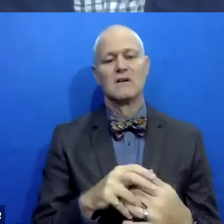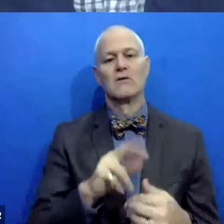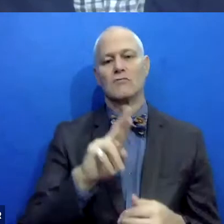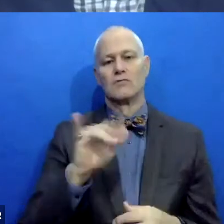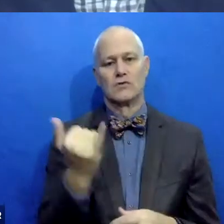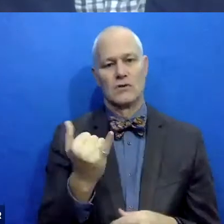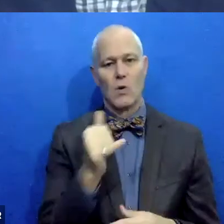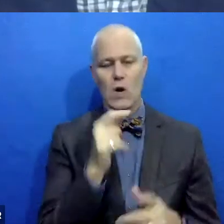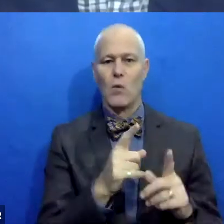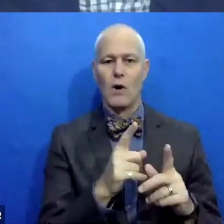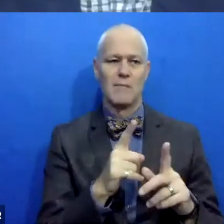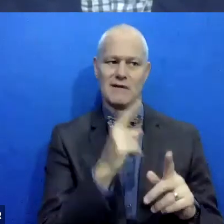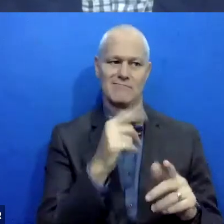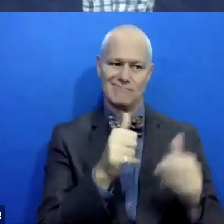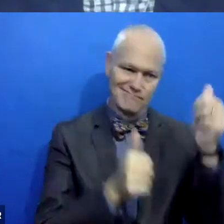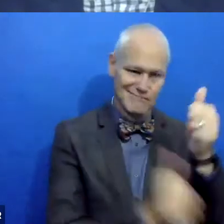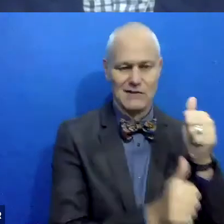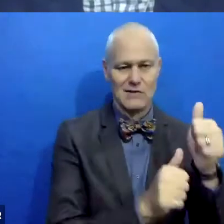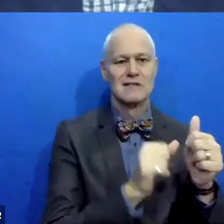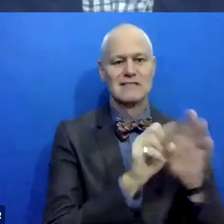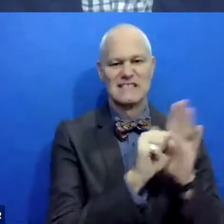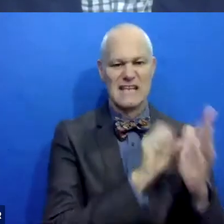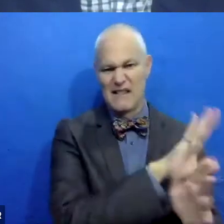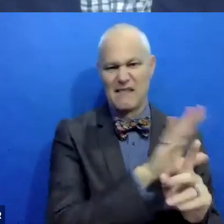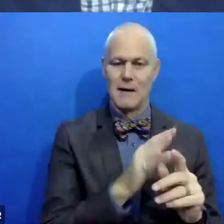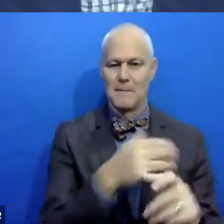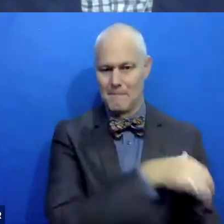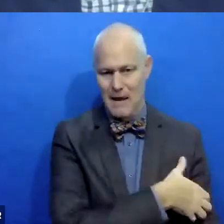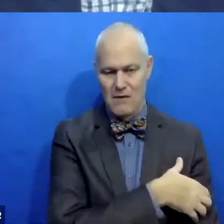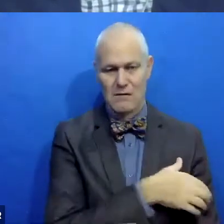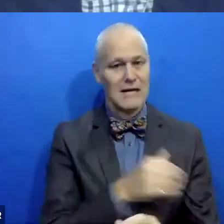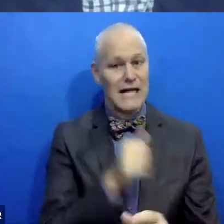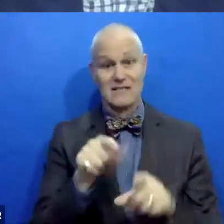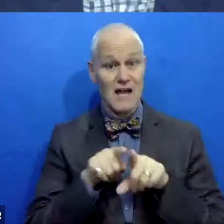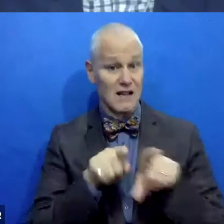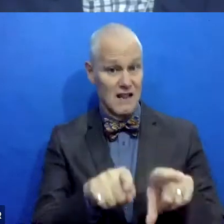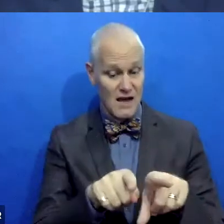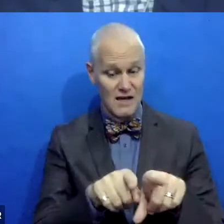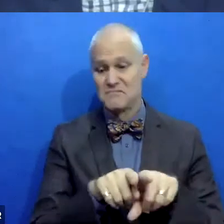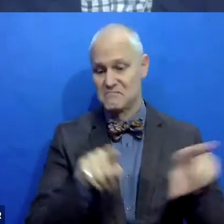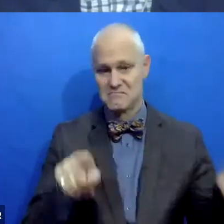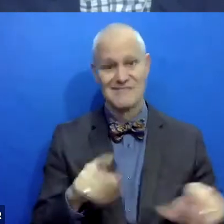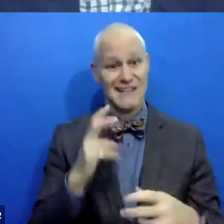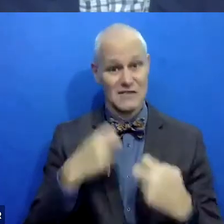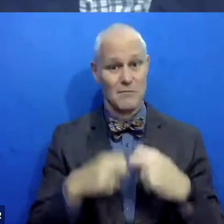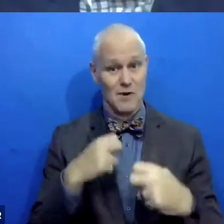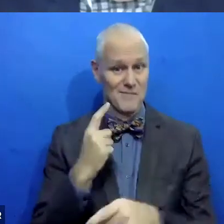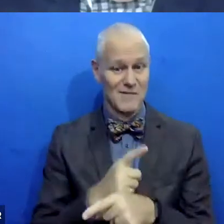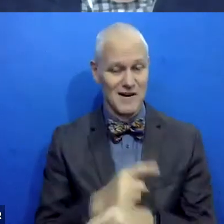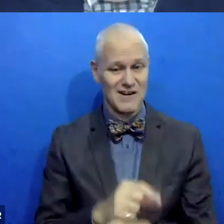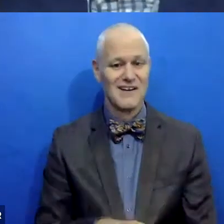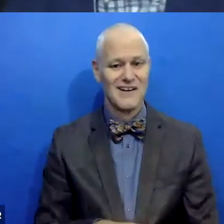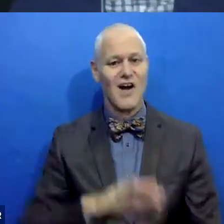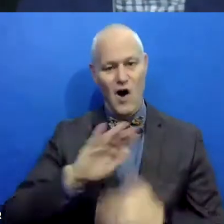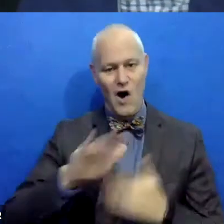will not be trusted. Um, and so that's when it's state aligned when it's not state aligned, right? That is a problem with all of